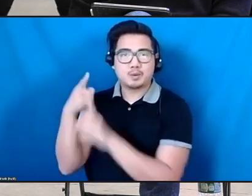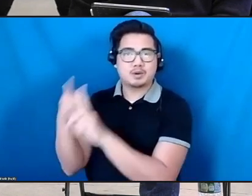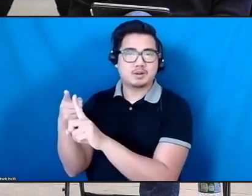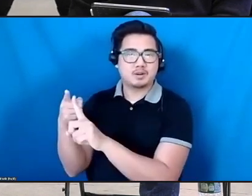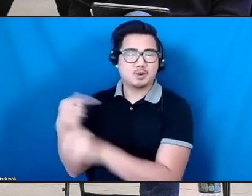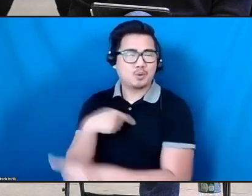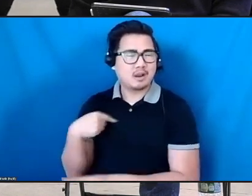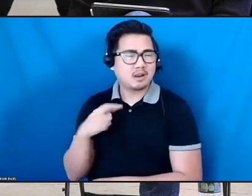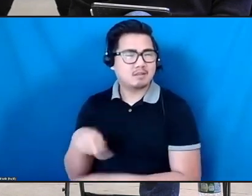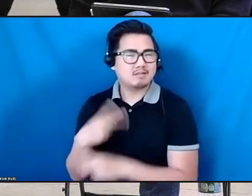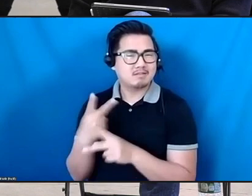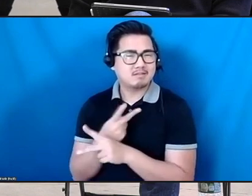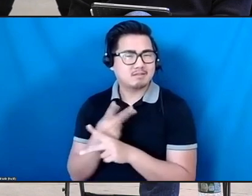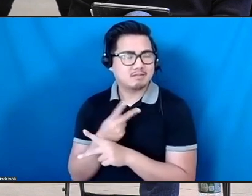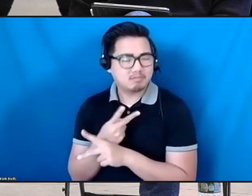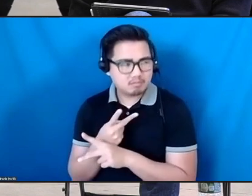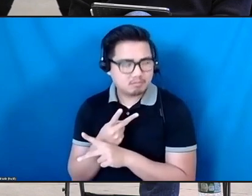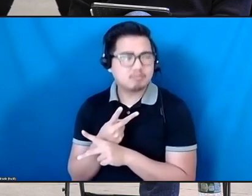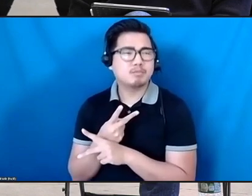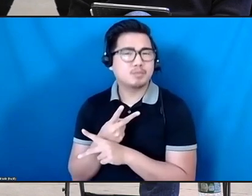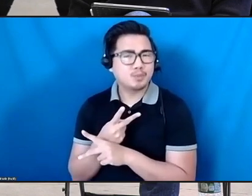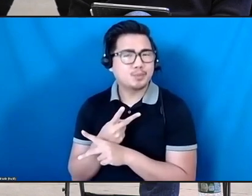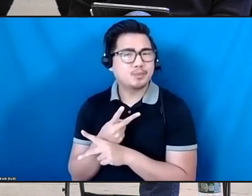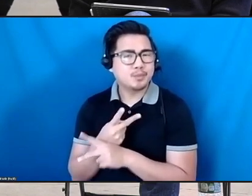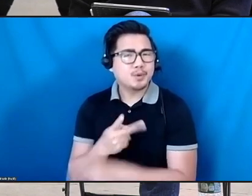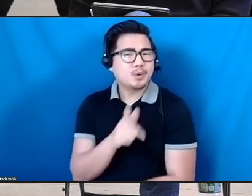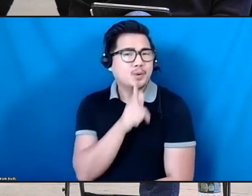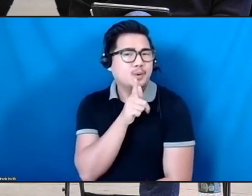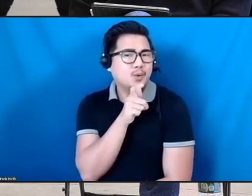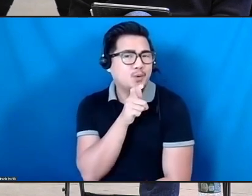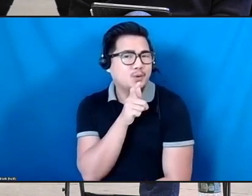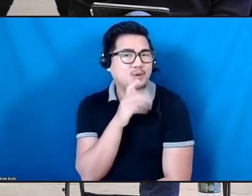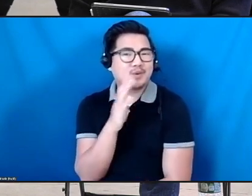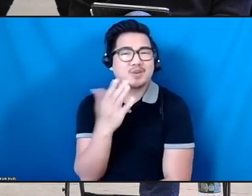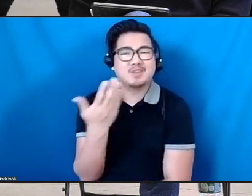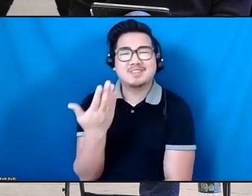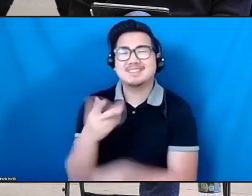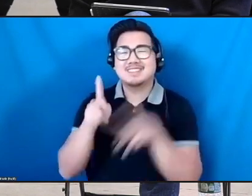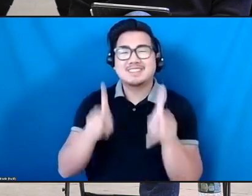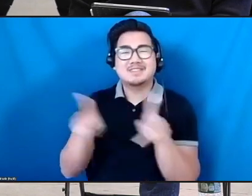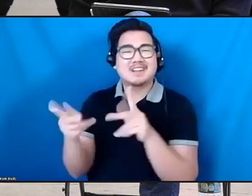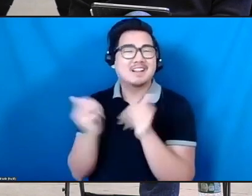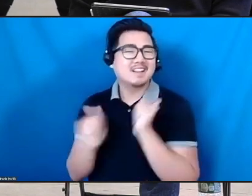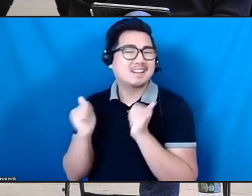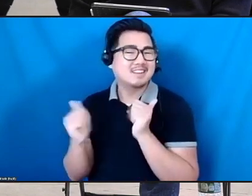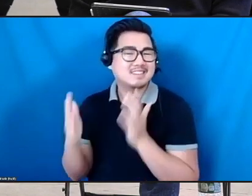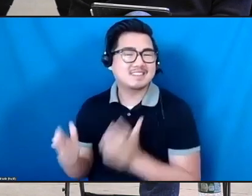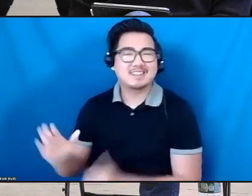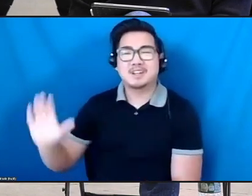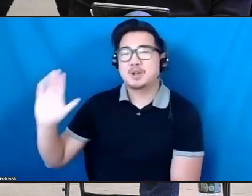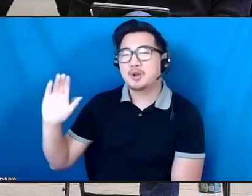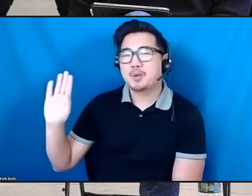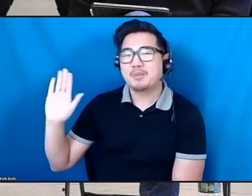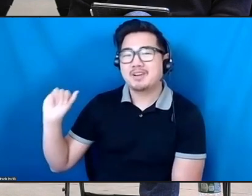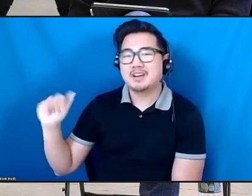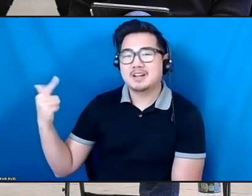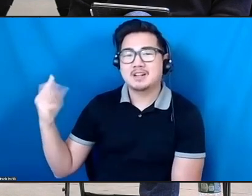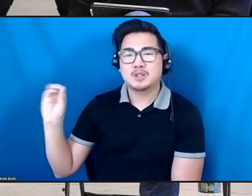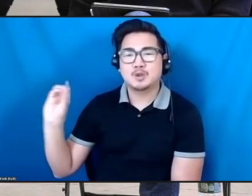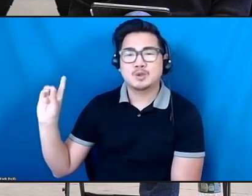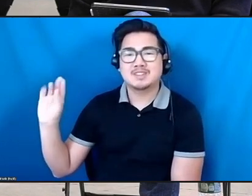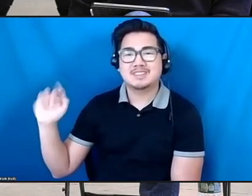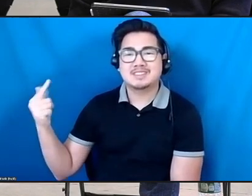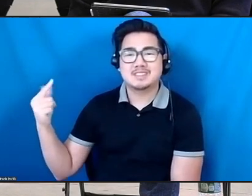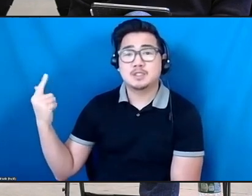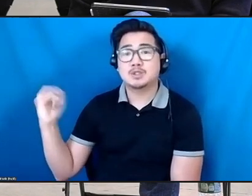who, who are, who are our Cuba Juniors, you know, that, that we have to concentrate on. And, and so like we can't, as an